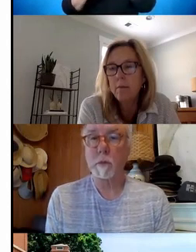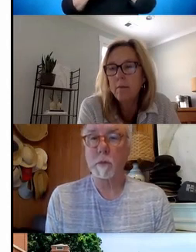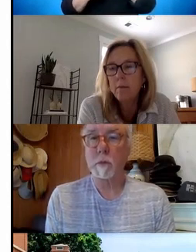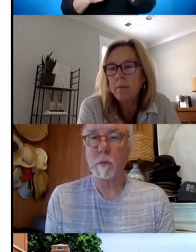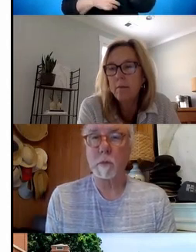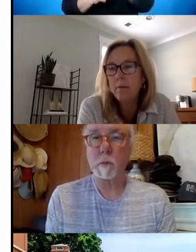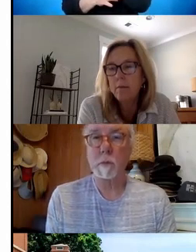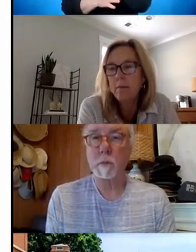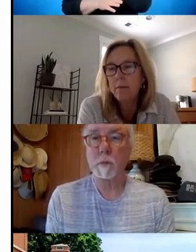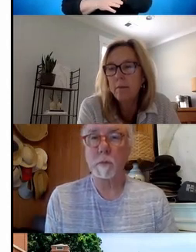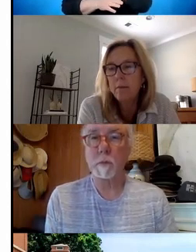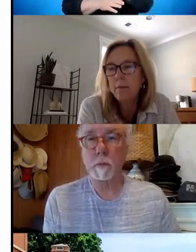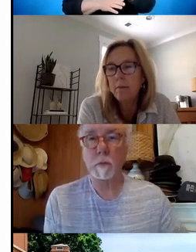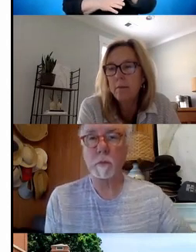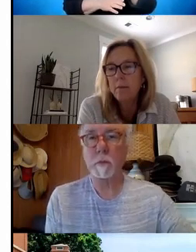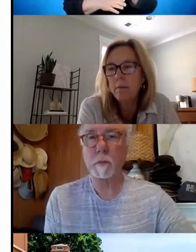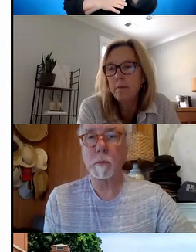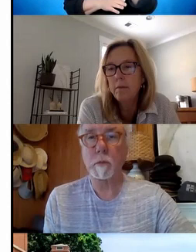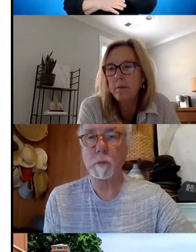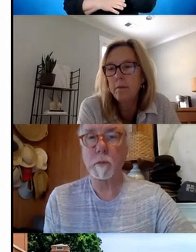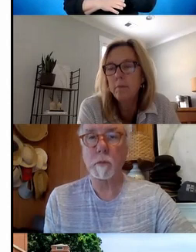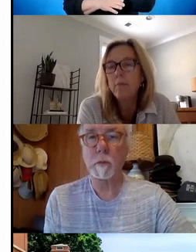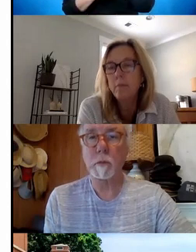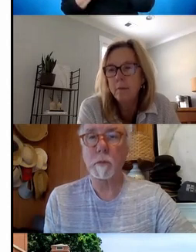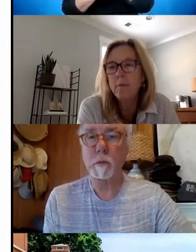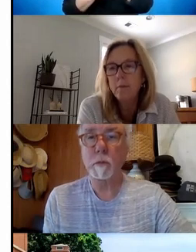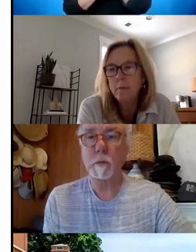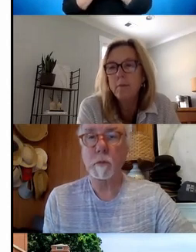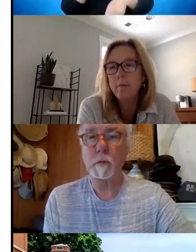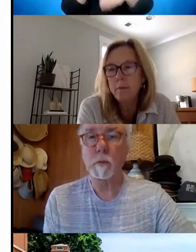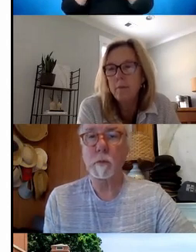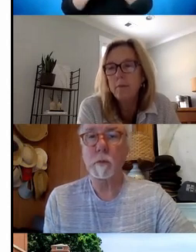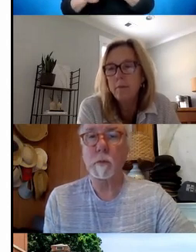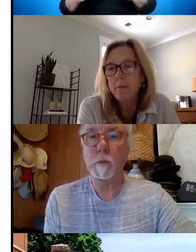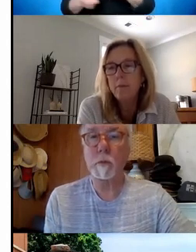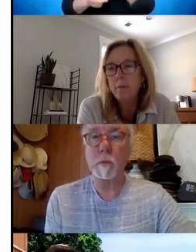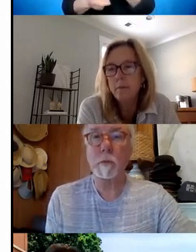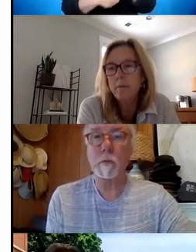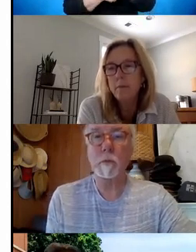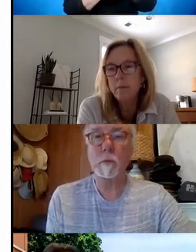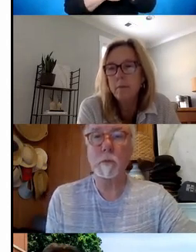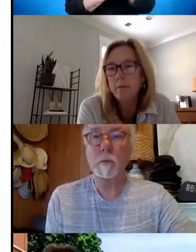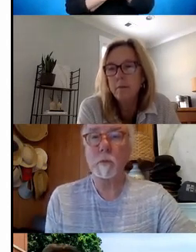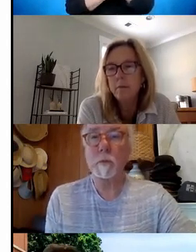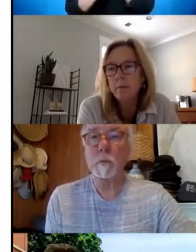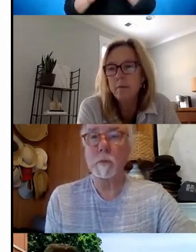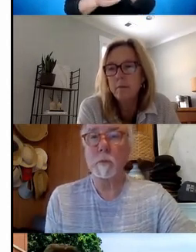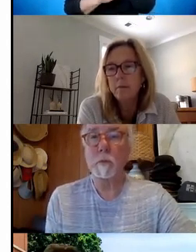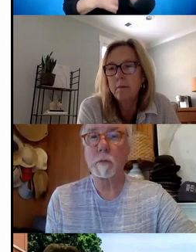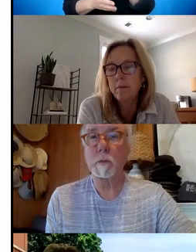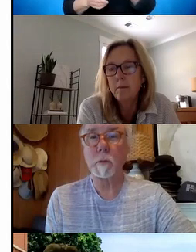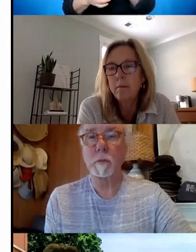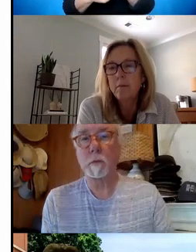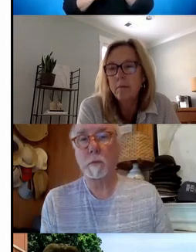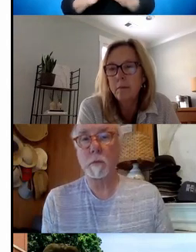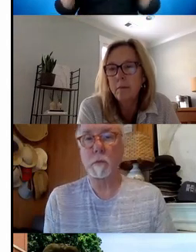they'll be linked into additional resources and to the local school plans information so that parents can have access to